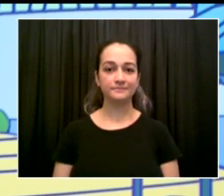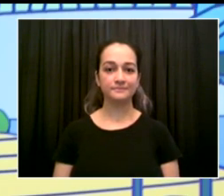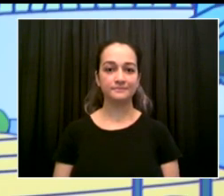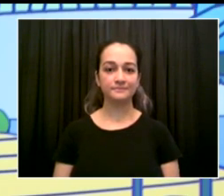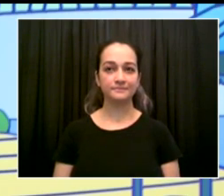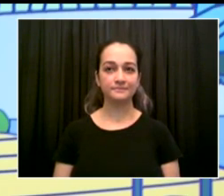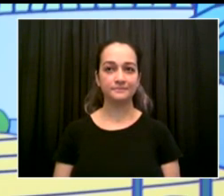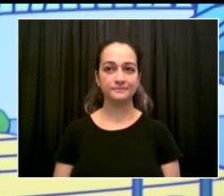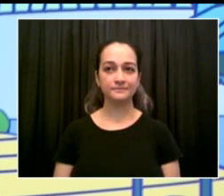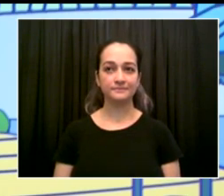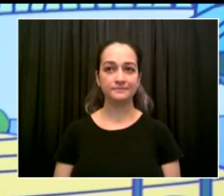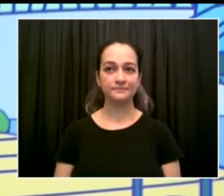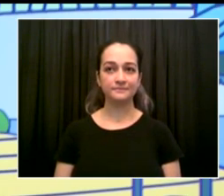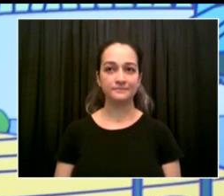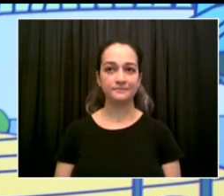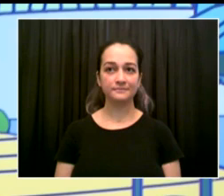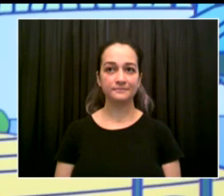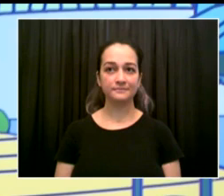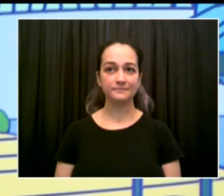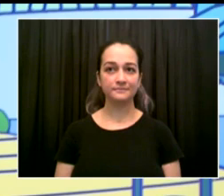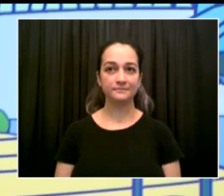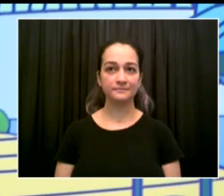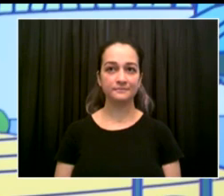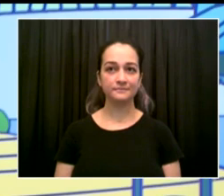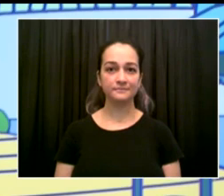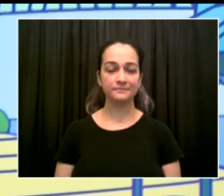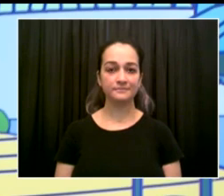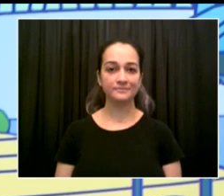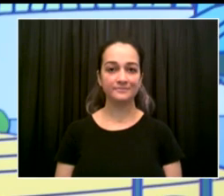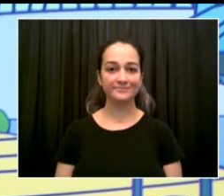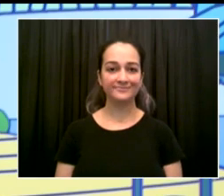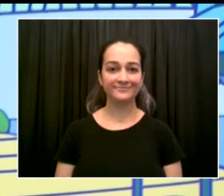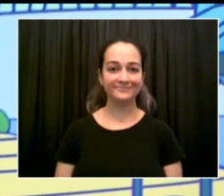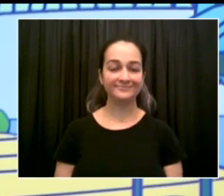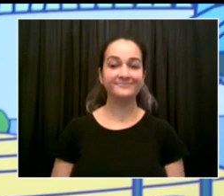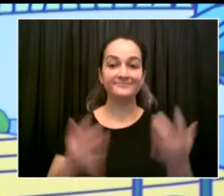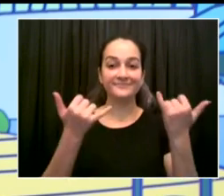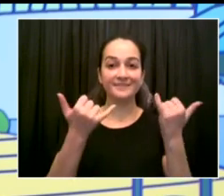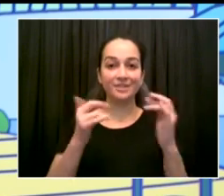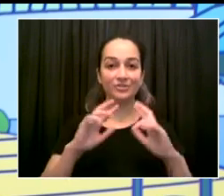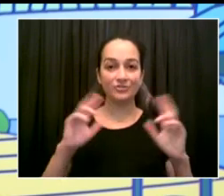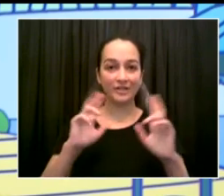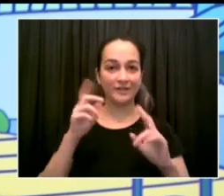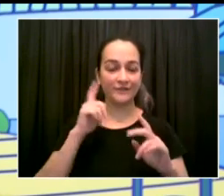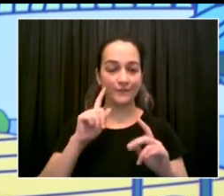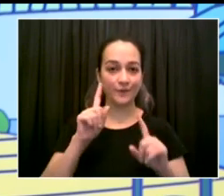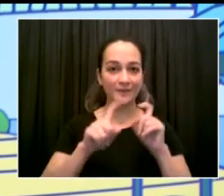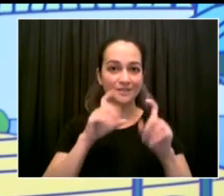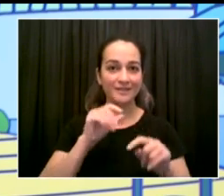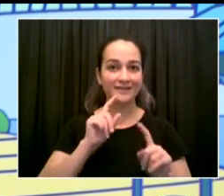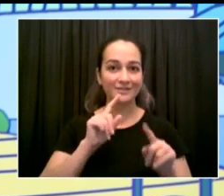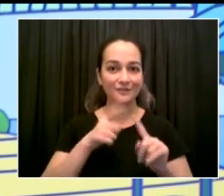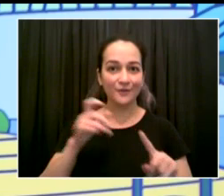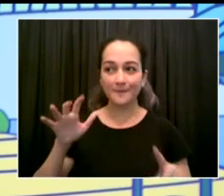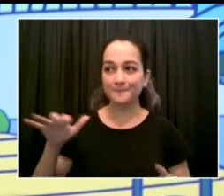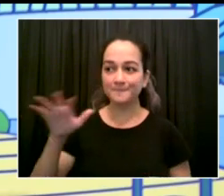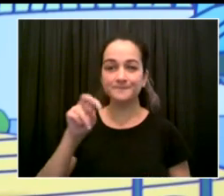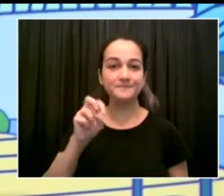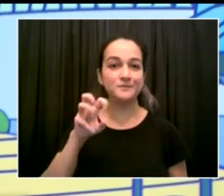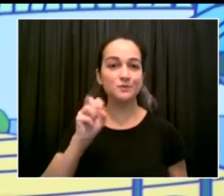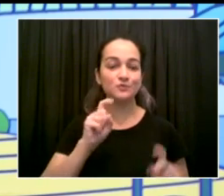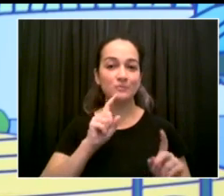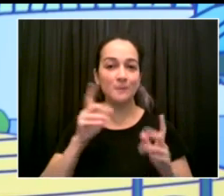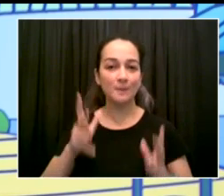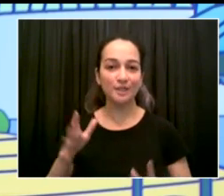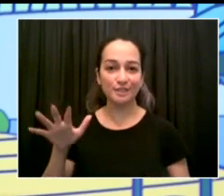With that, we turn to our colleagues in the media, and please let me know the name and outlet of each journalist. We'll now begin our Q&A.